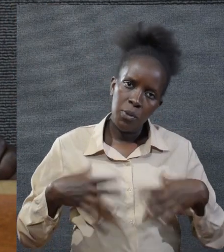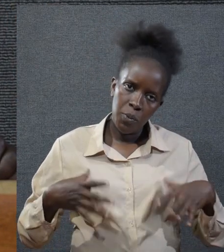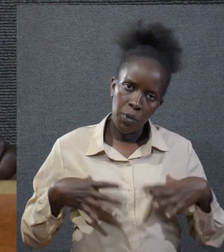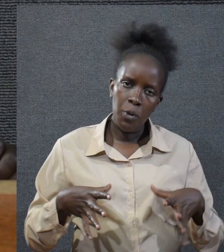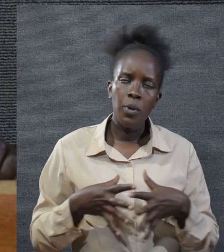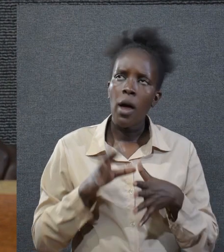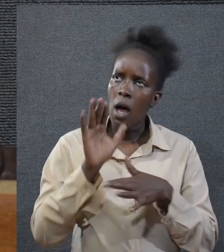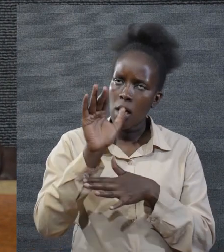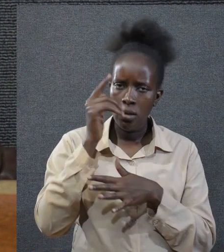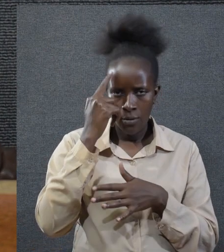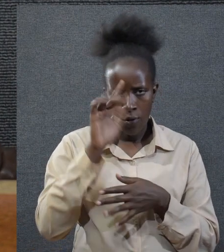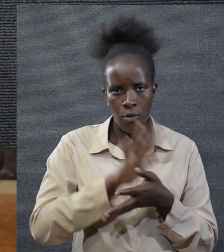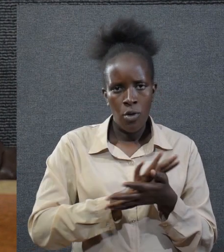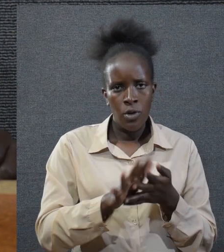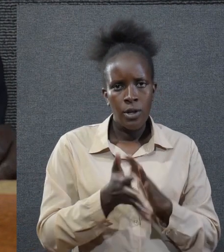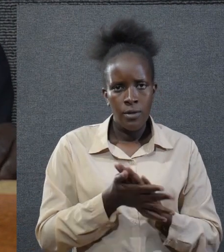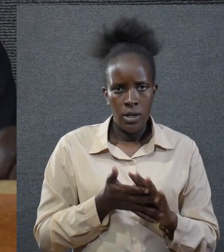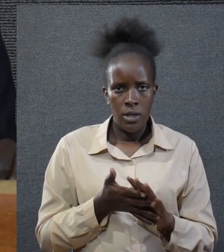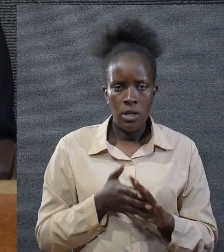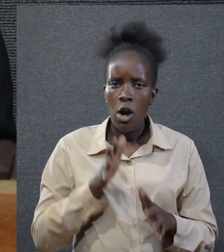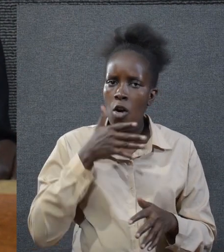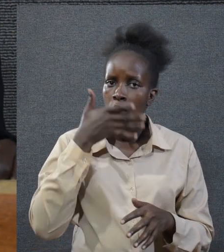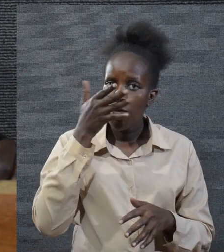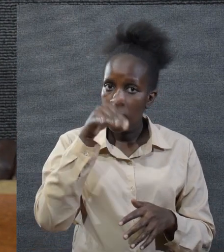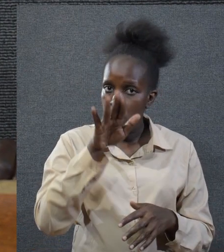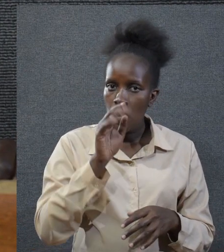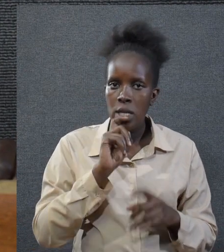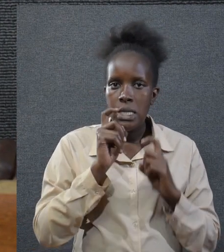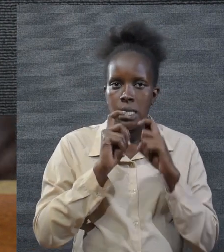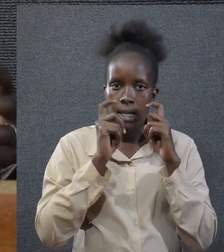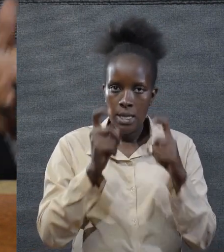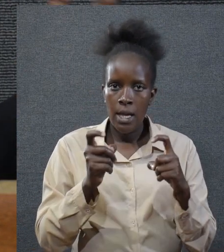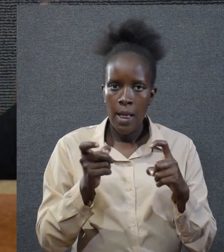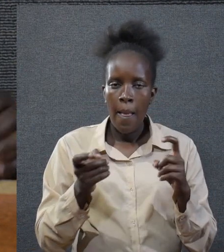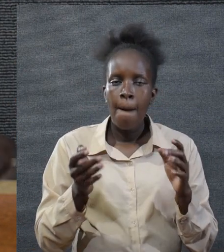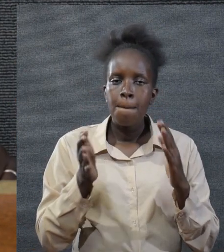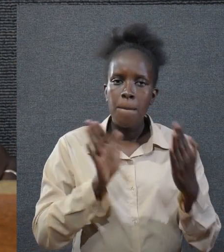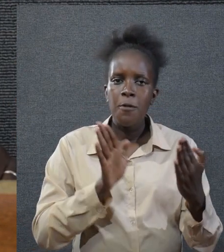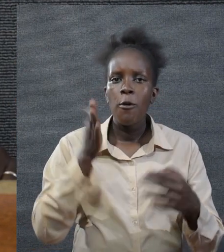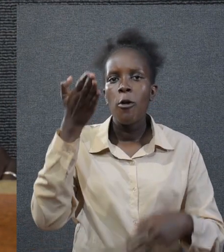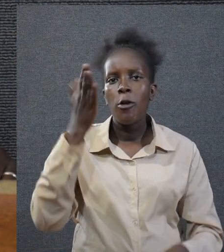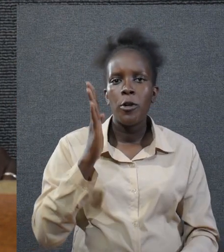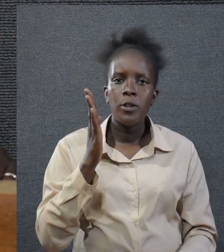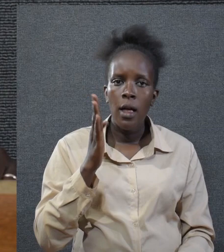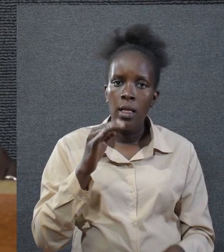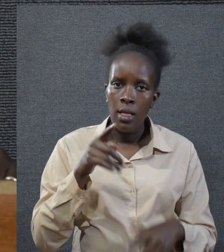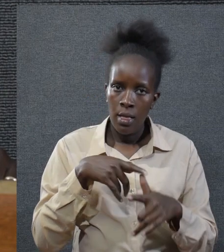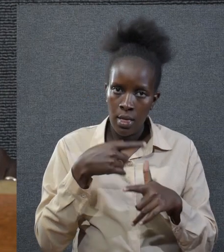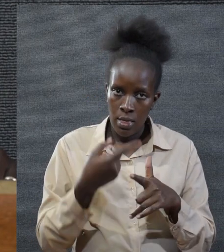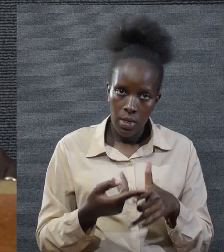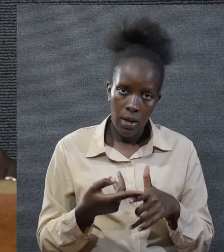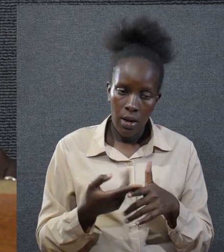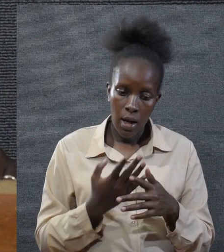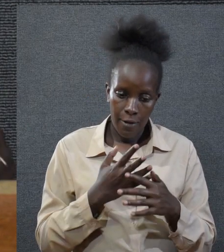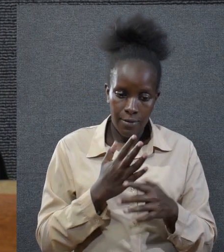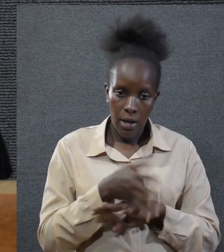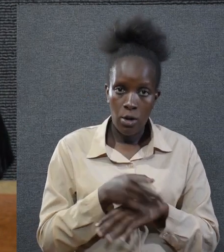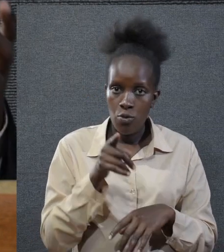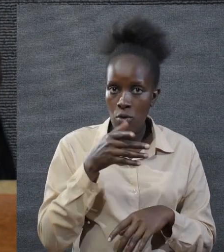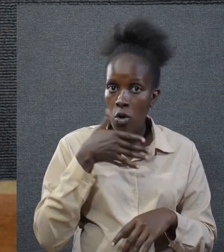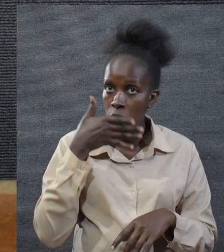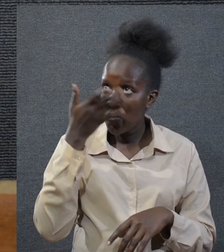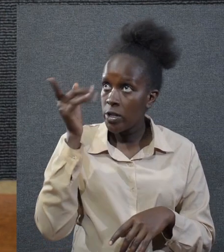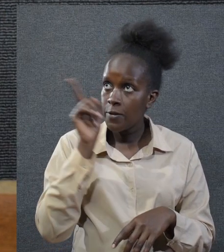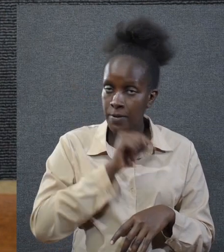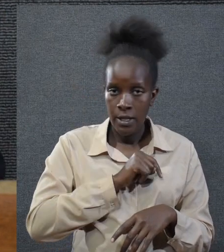and before people ask for forgiveness confess that sin before him then